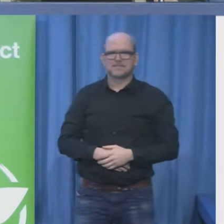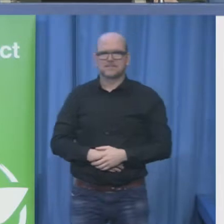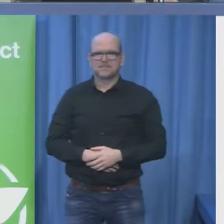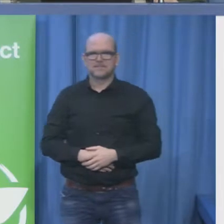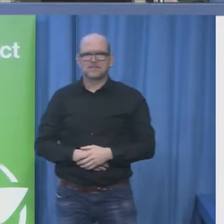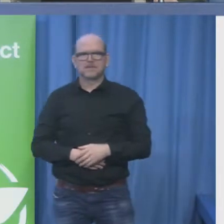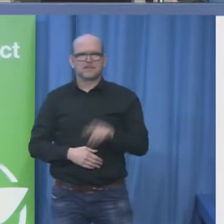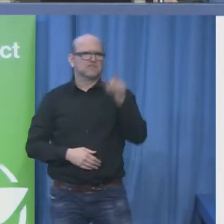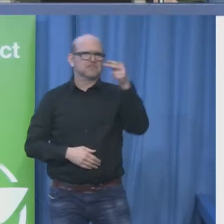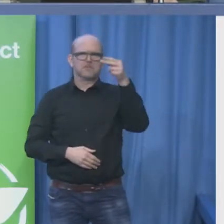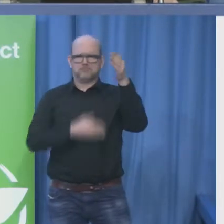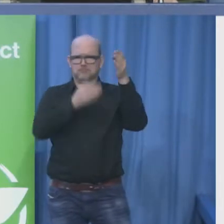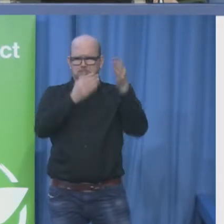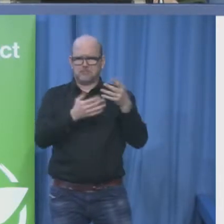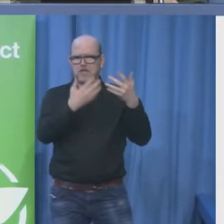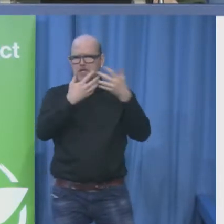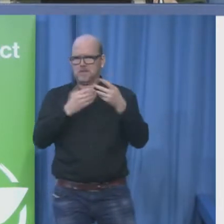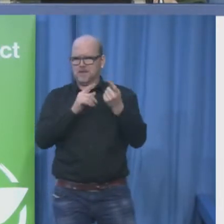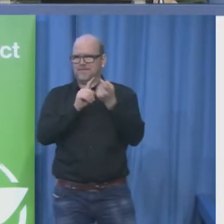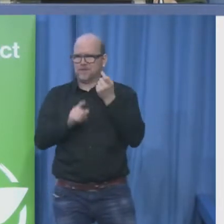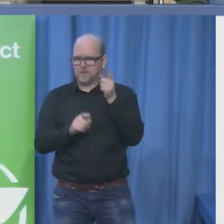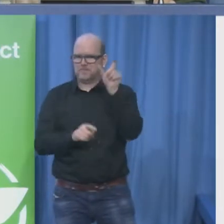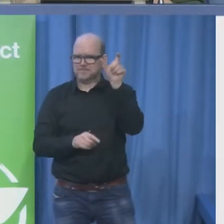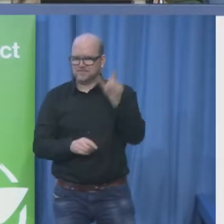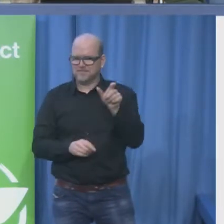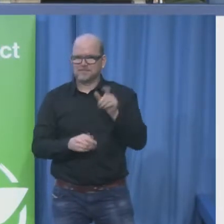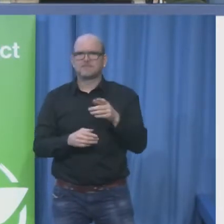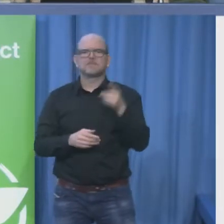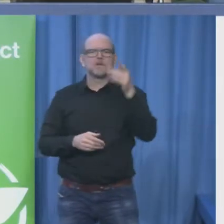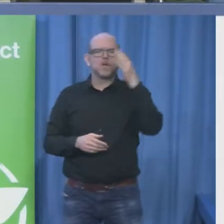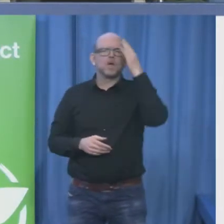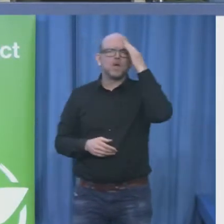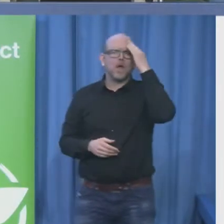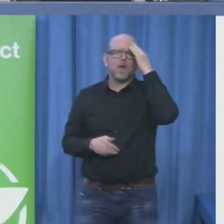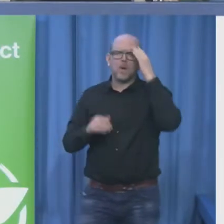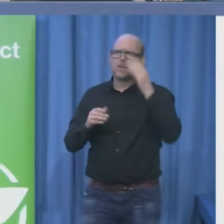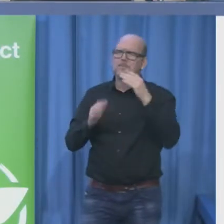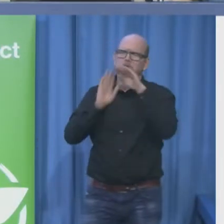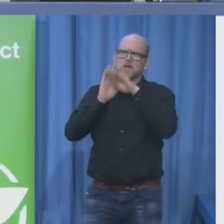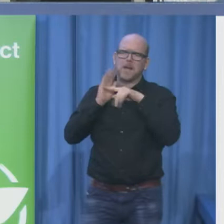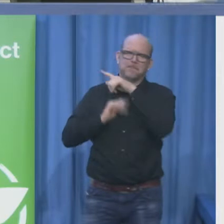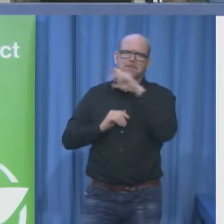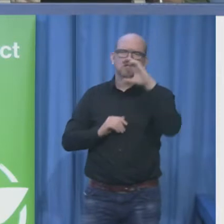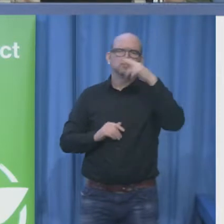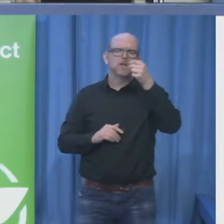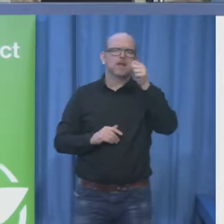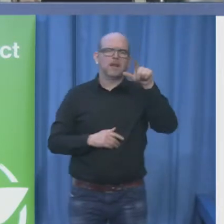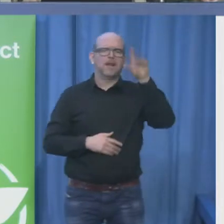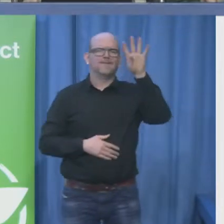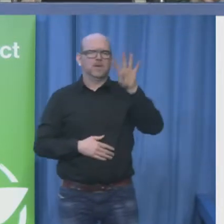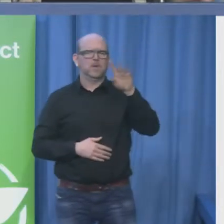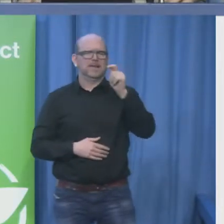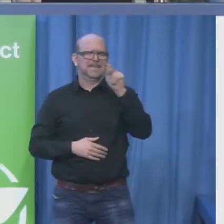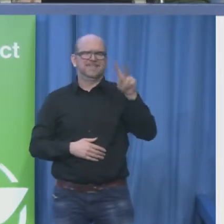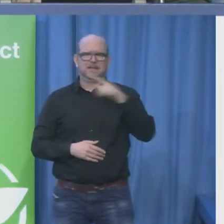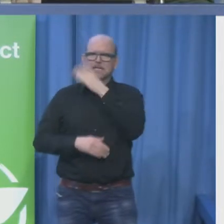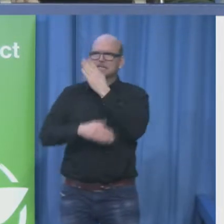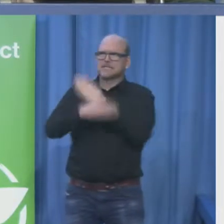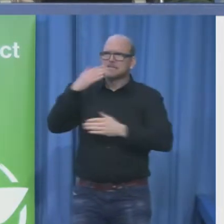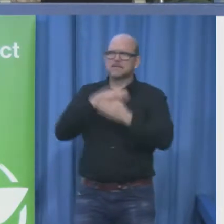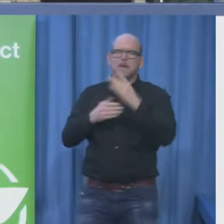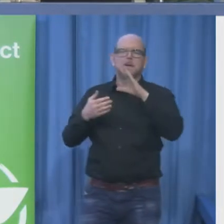Britain. So, I'm very familiar with Channel 4 and what they did around the Paralympics. And one of the things that I really